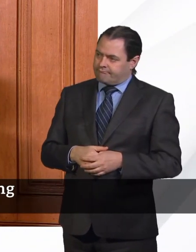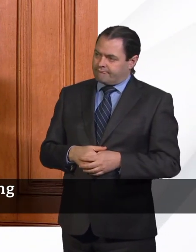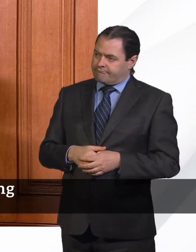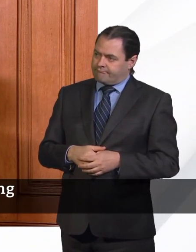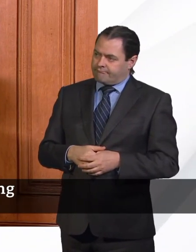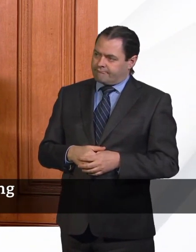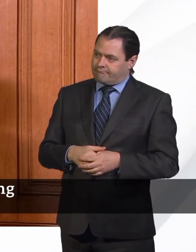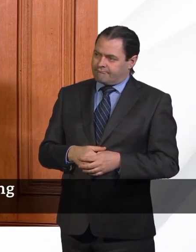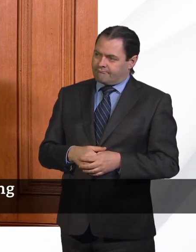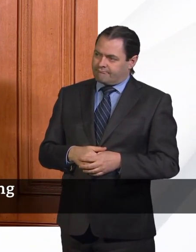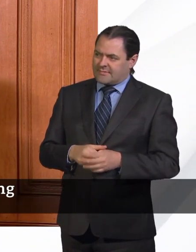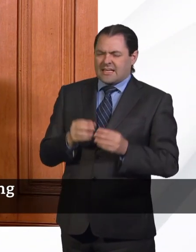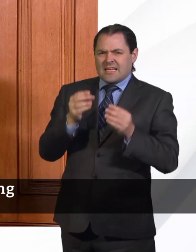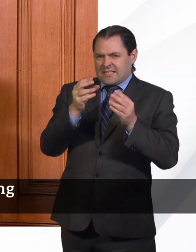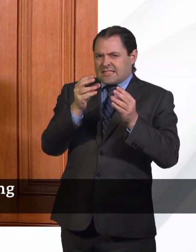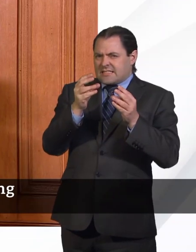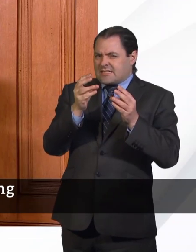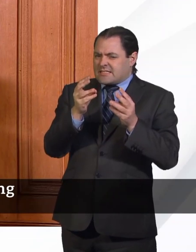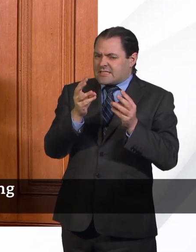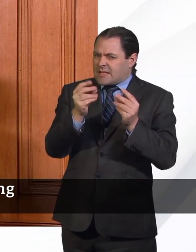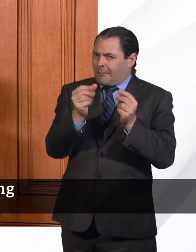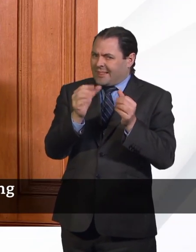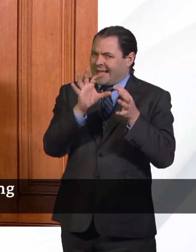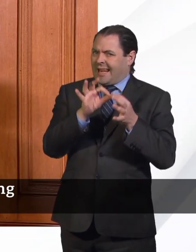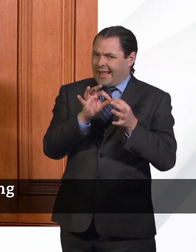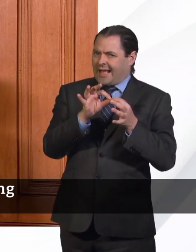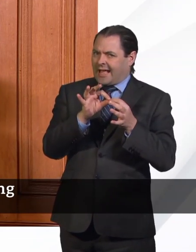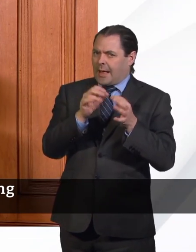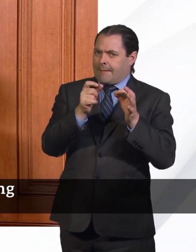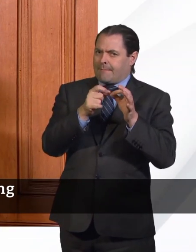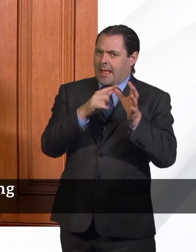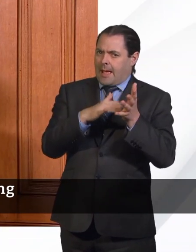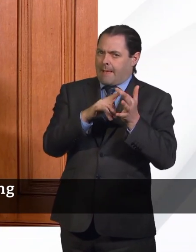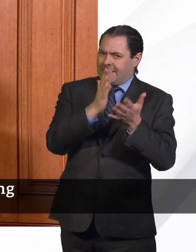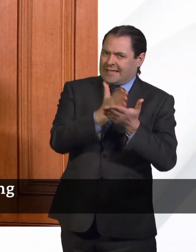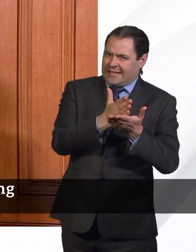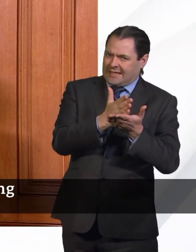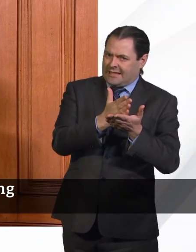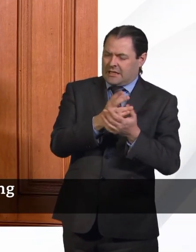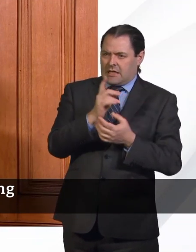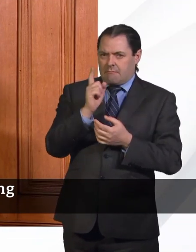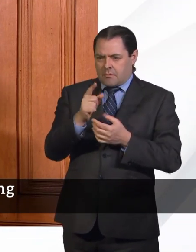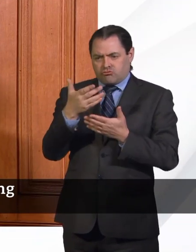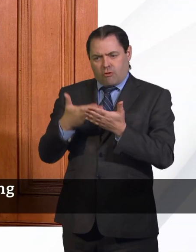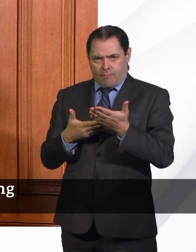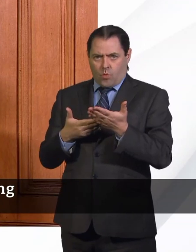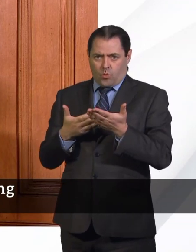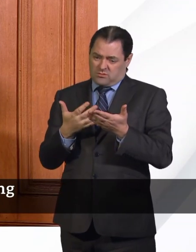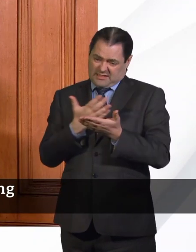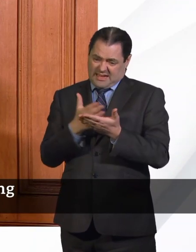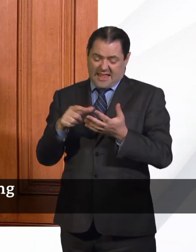Although it is – there is probably an element of that as well. So it just – the report, if nothing else, emphasises the complexity